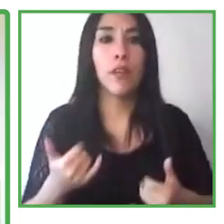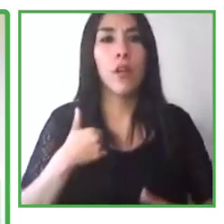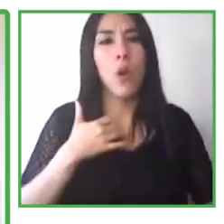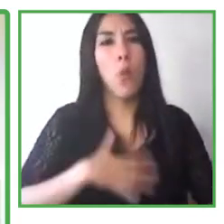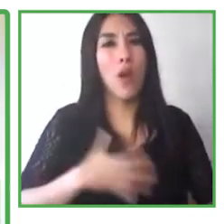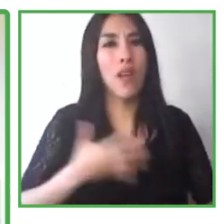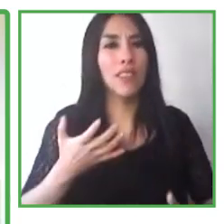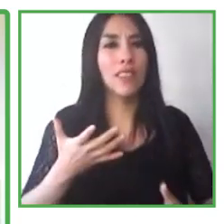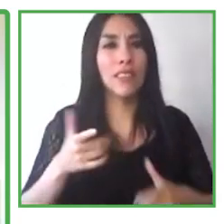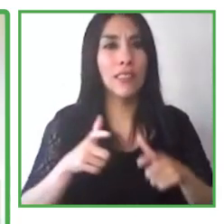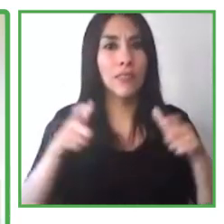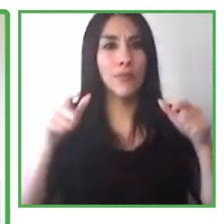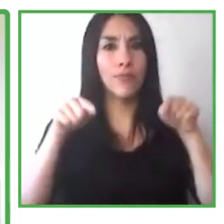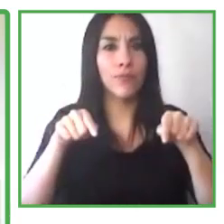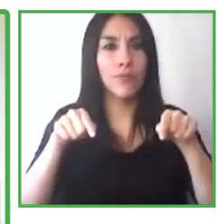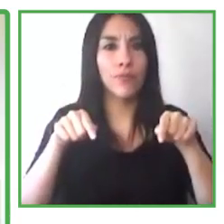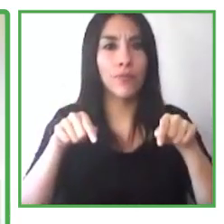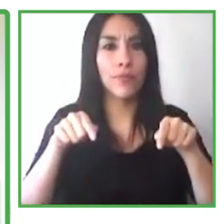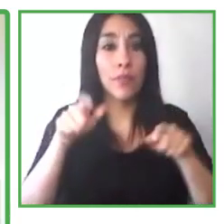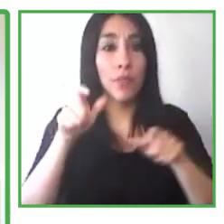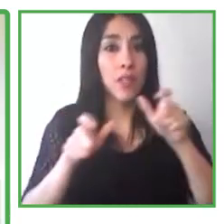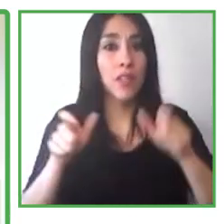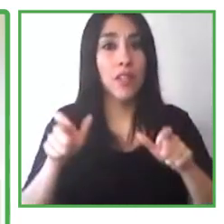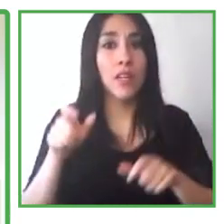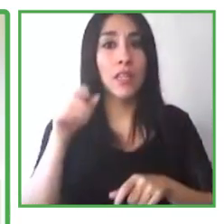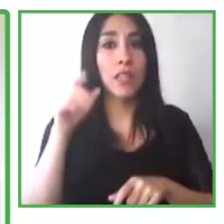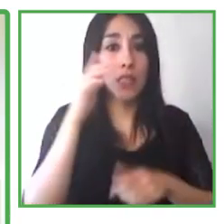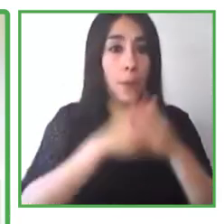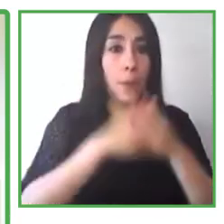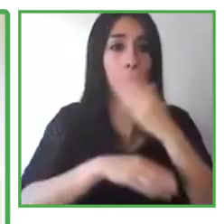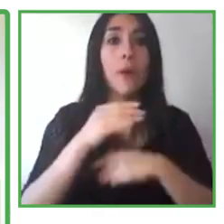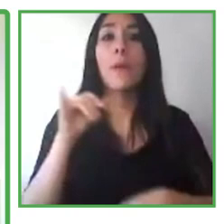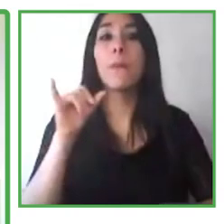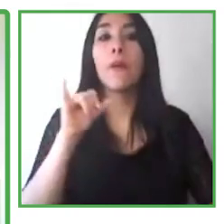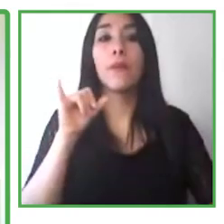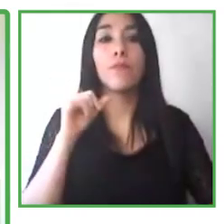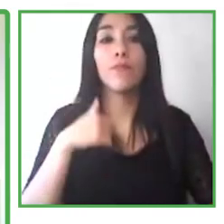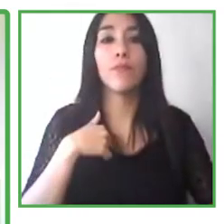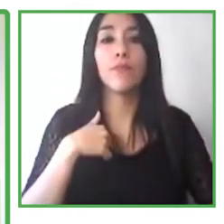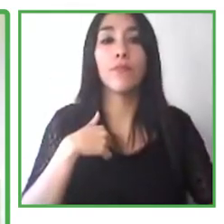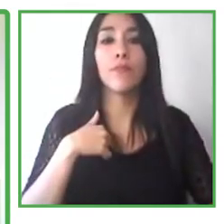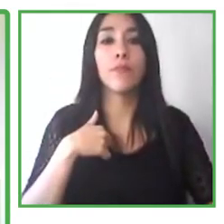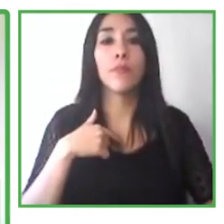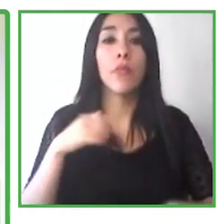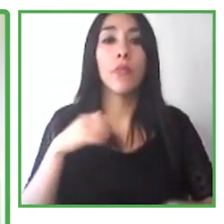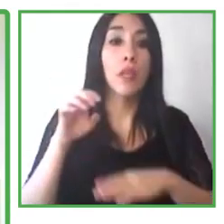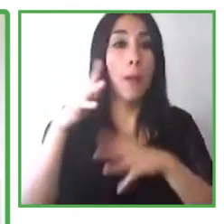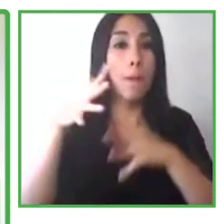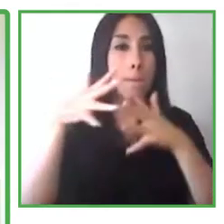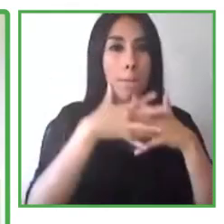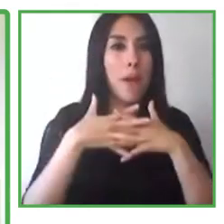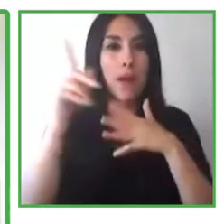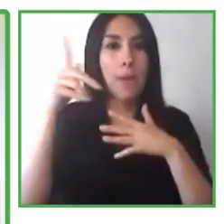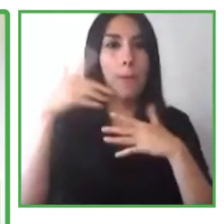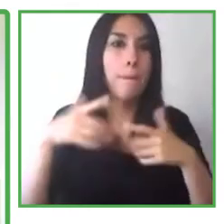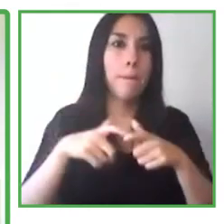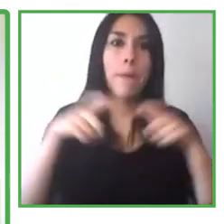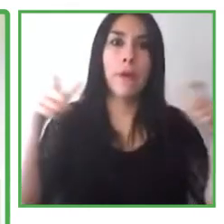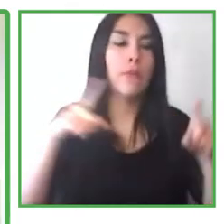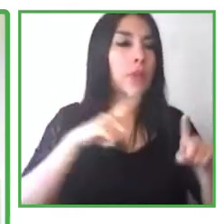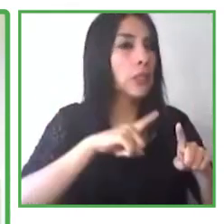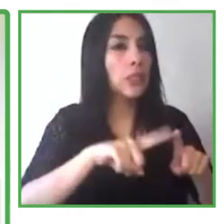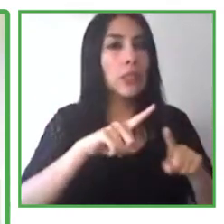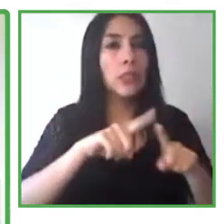in two global markets. So watch out for that. Next up, we're going to foster a workplace culture that really